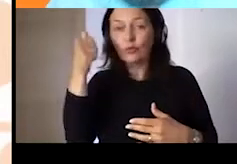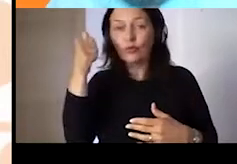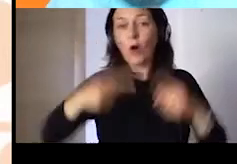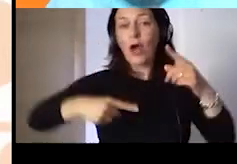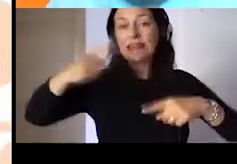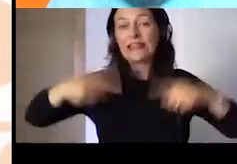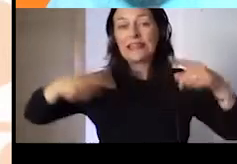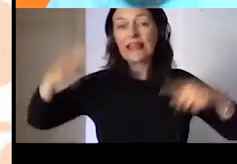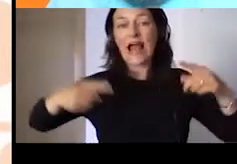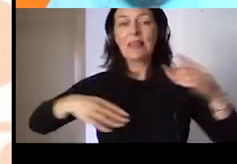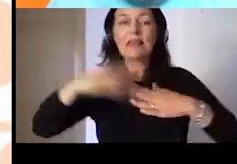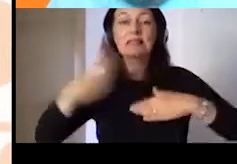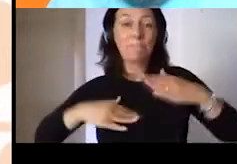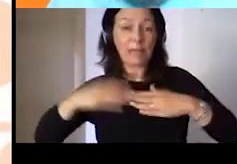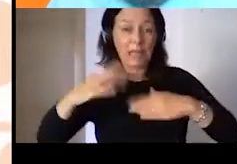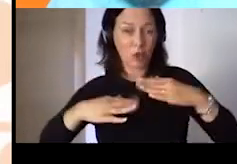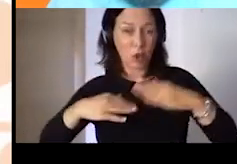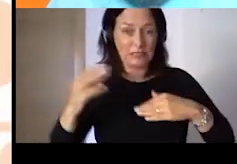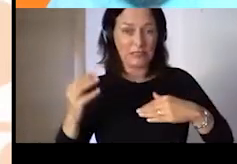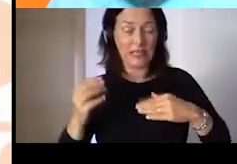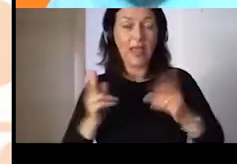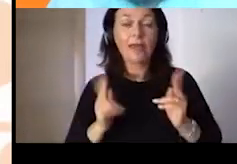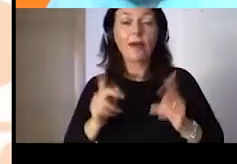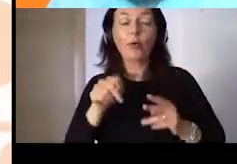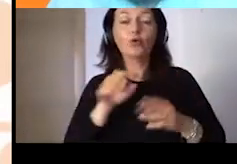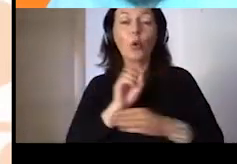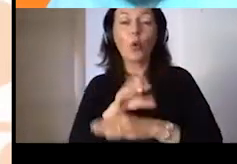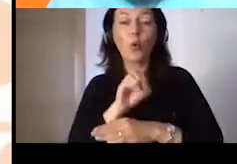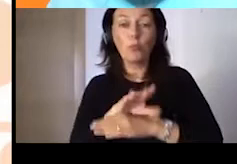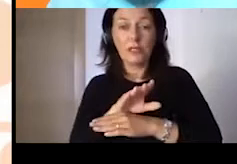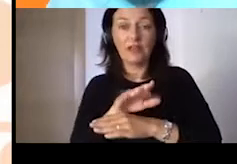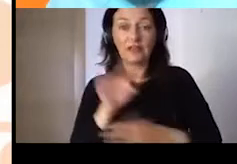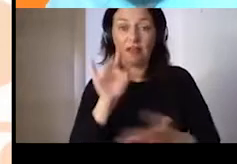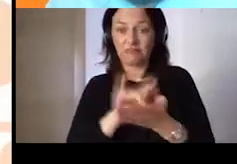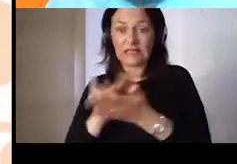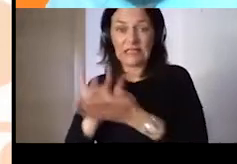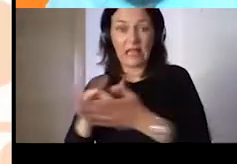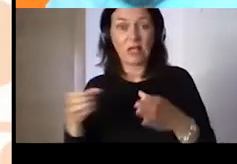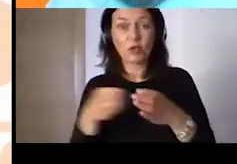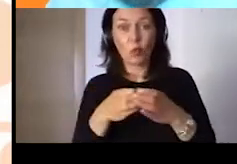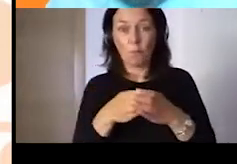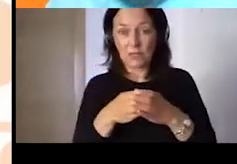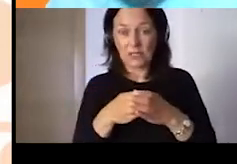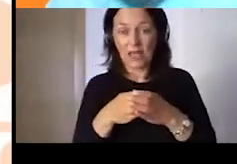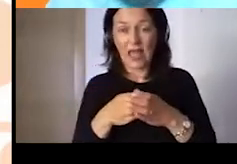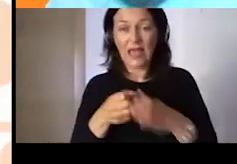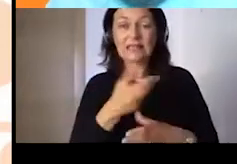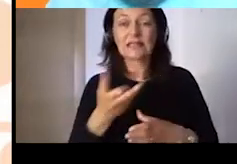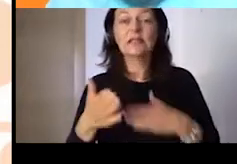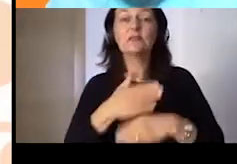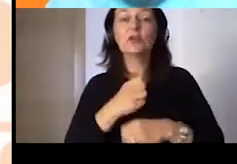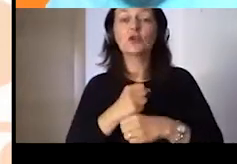only on the target groups that we are working on, but on the overall society and